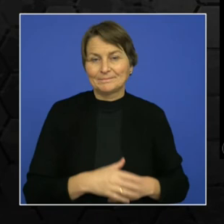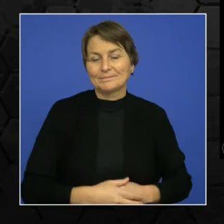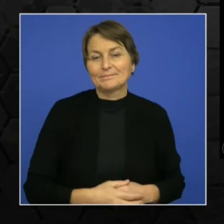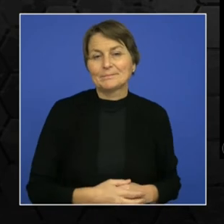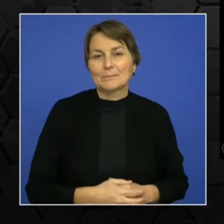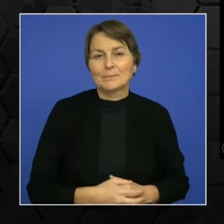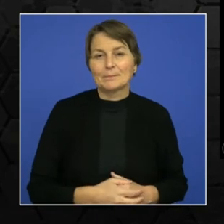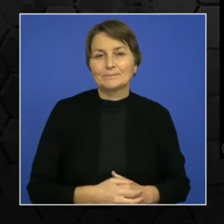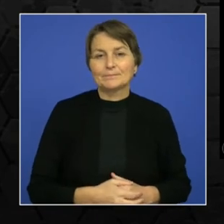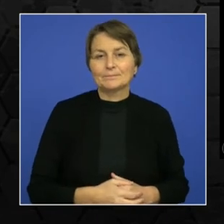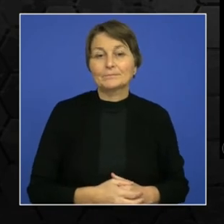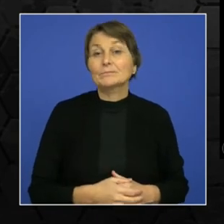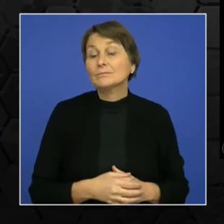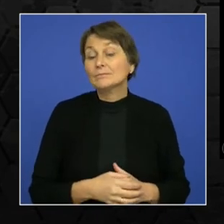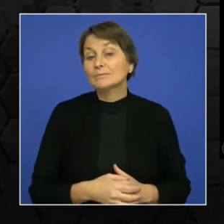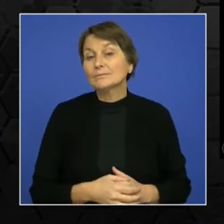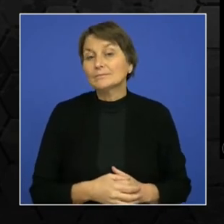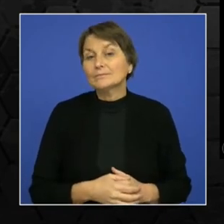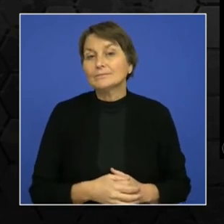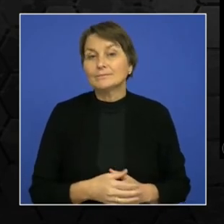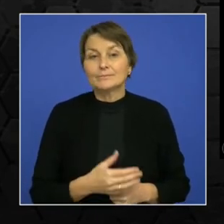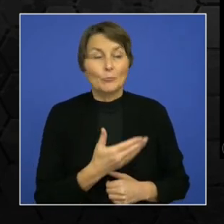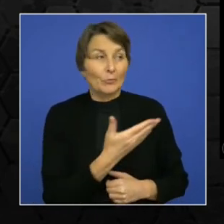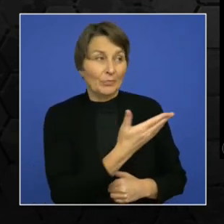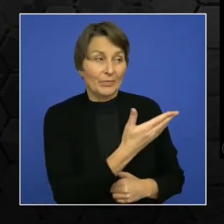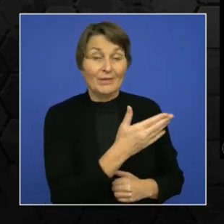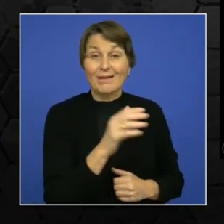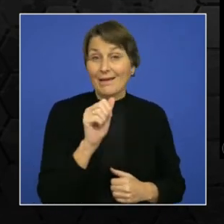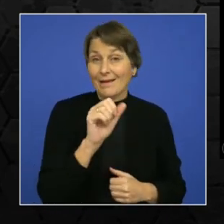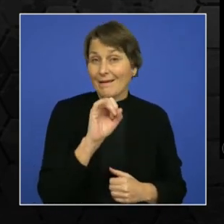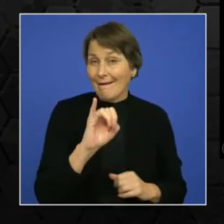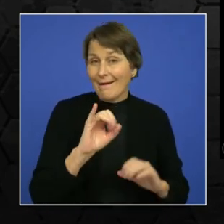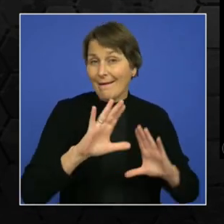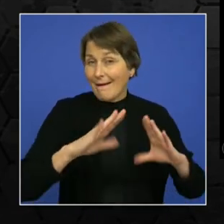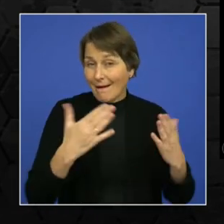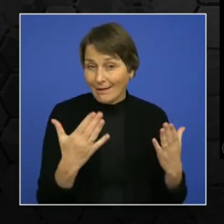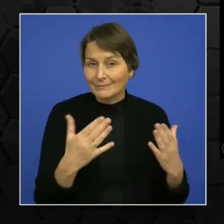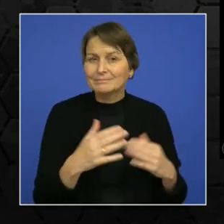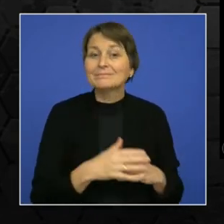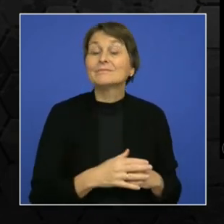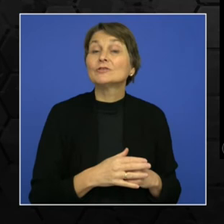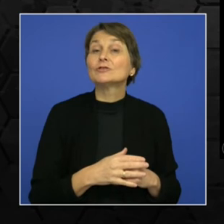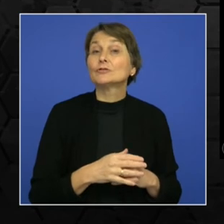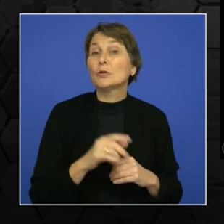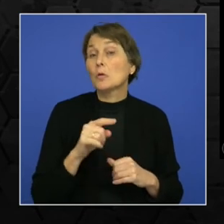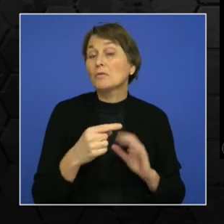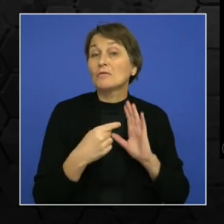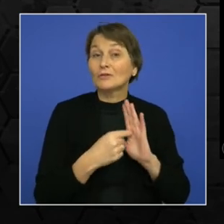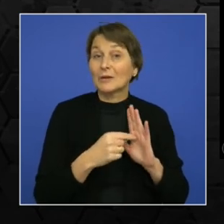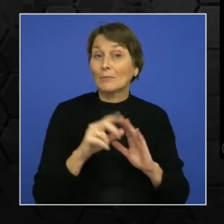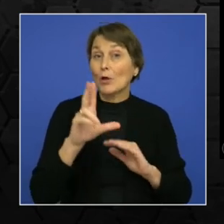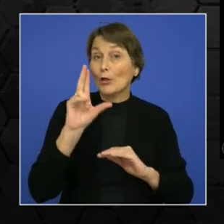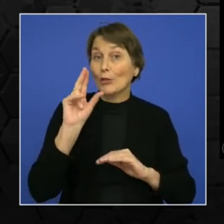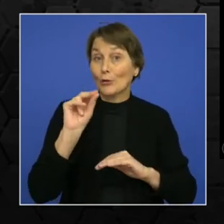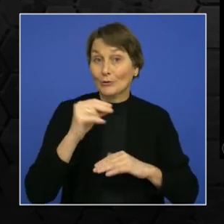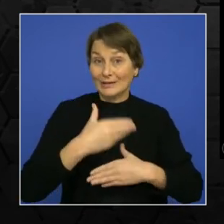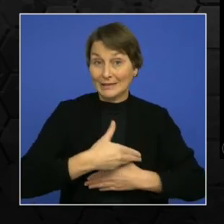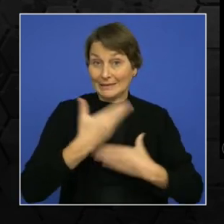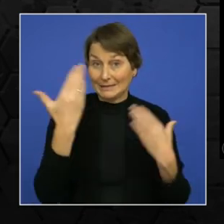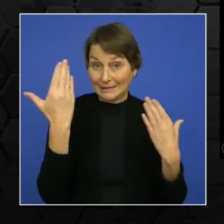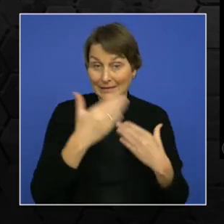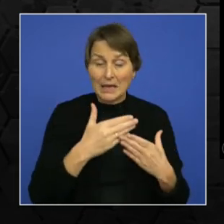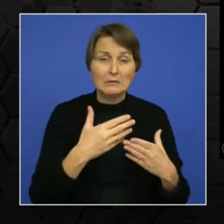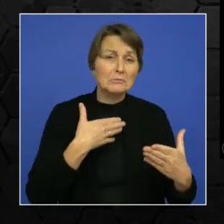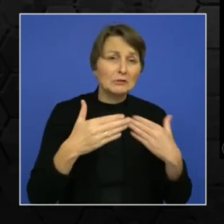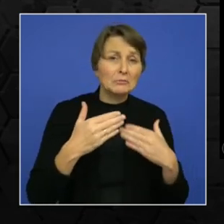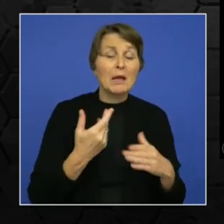If you can take a look at the AI applications, there is just one smart card that is reviewed every 30 days to render every public transportation, be it a bus, be it a tram, be